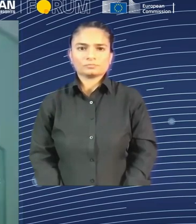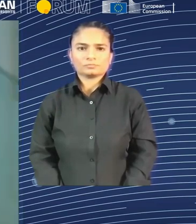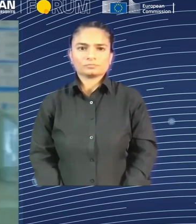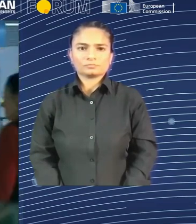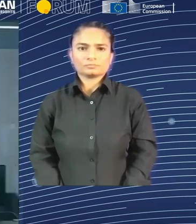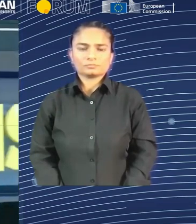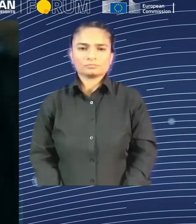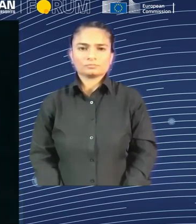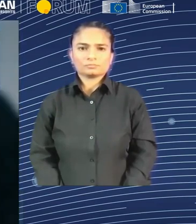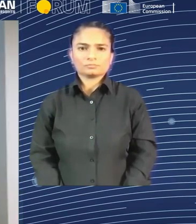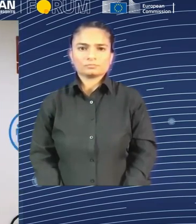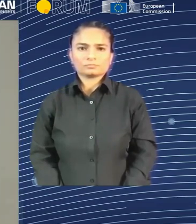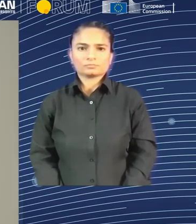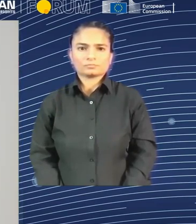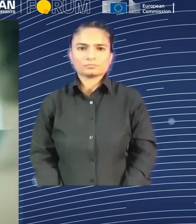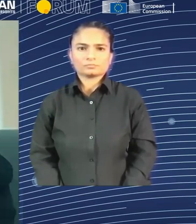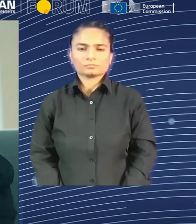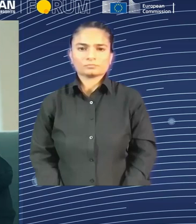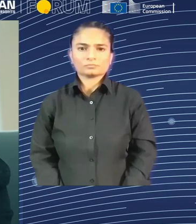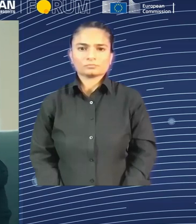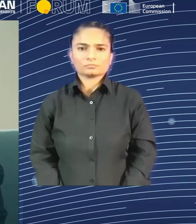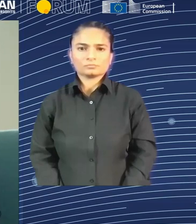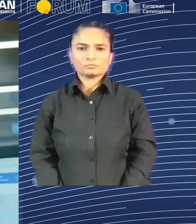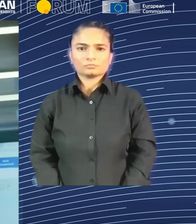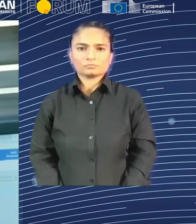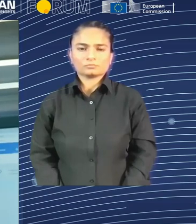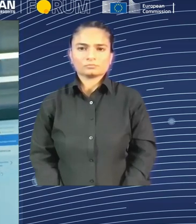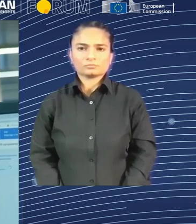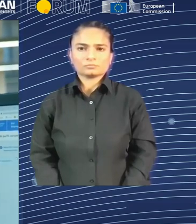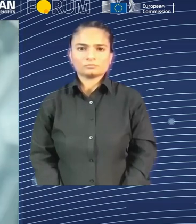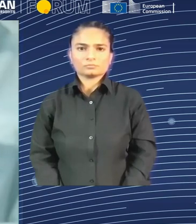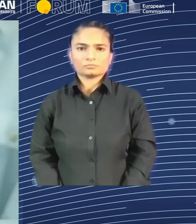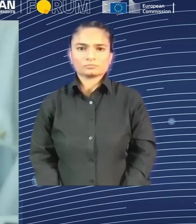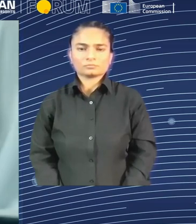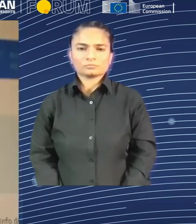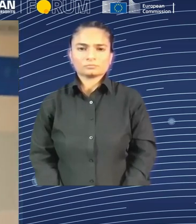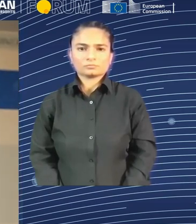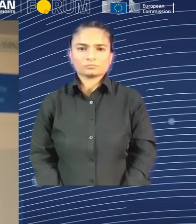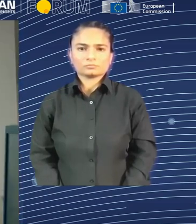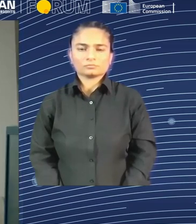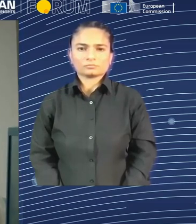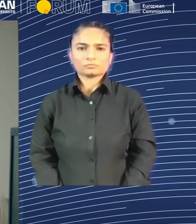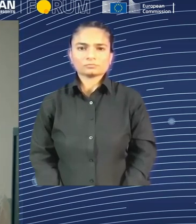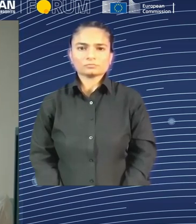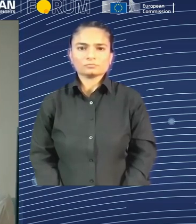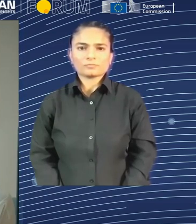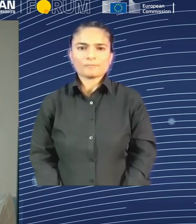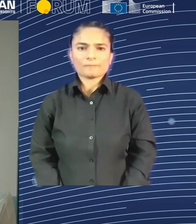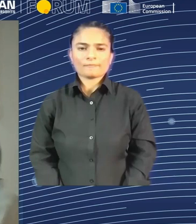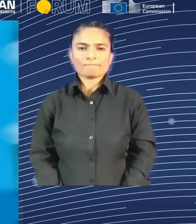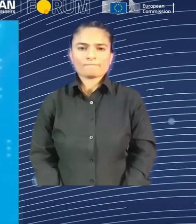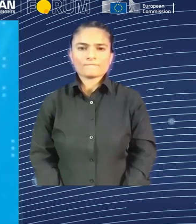for advice and guidance on labor market insertion. Good morning. Hello, good morning. I have a meeting for the meeting. Good morning. Good